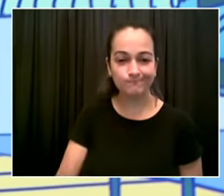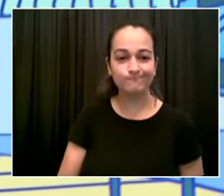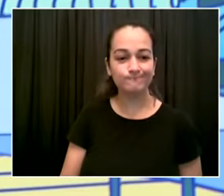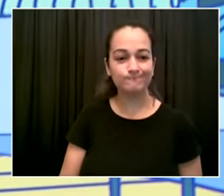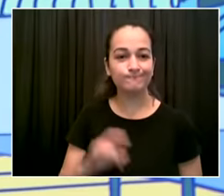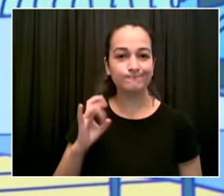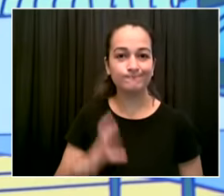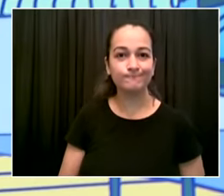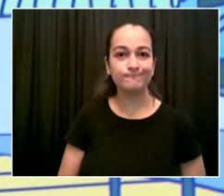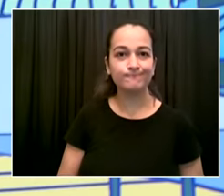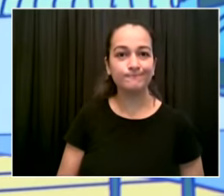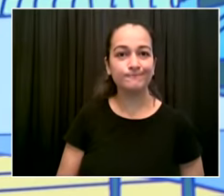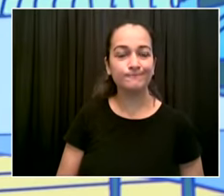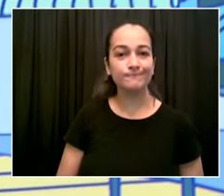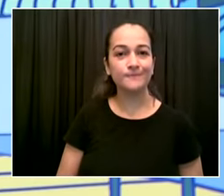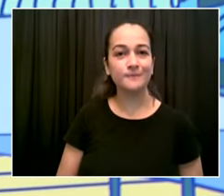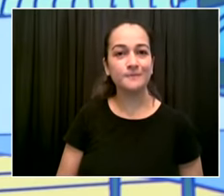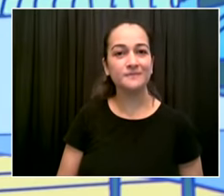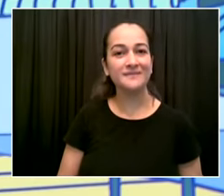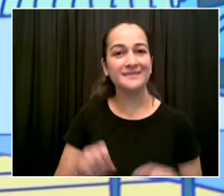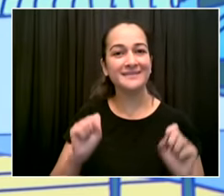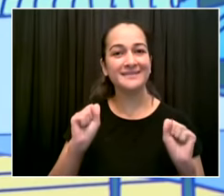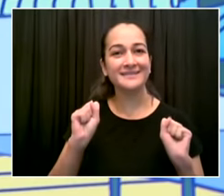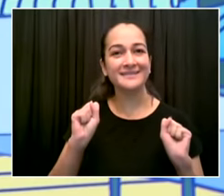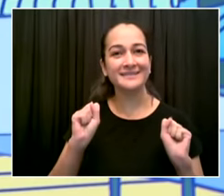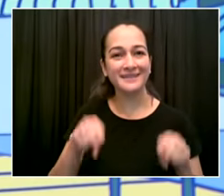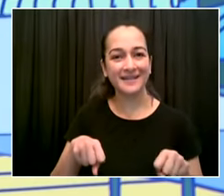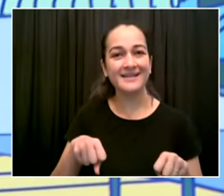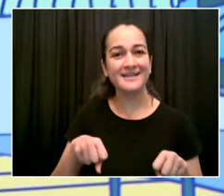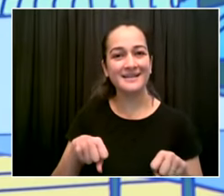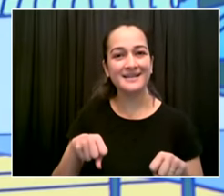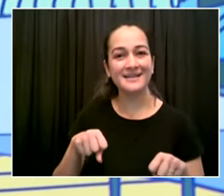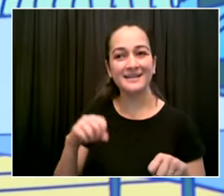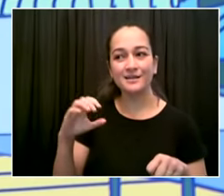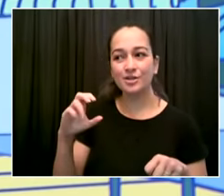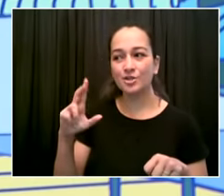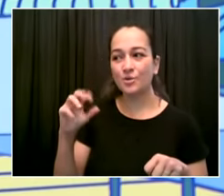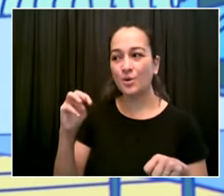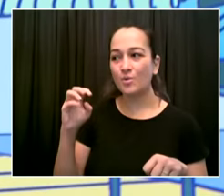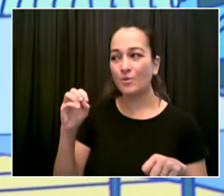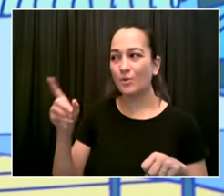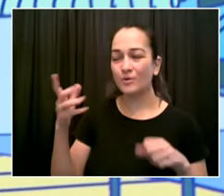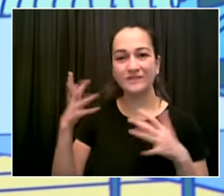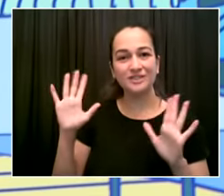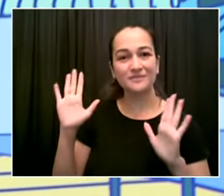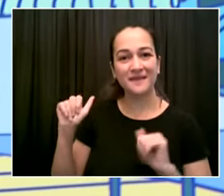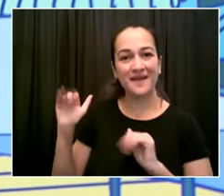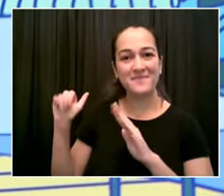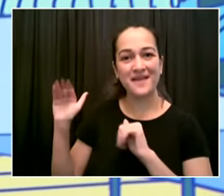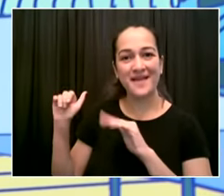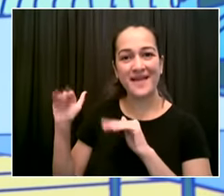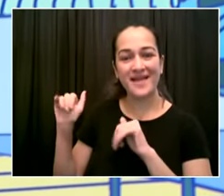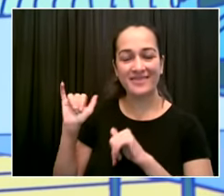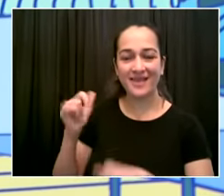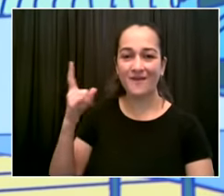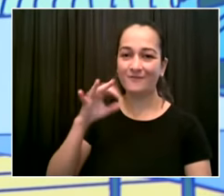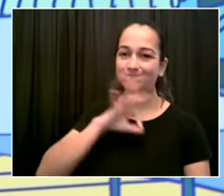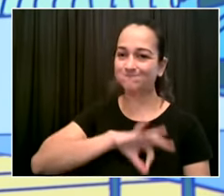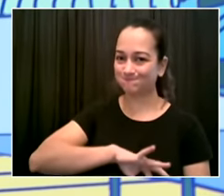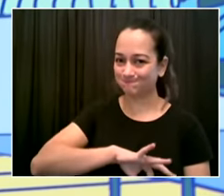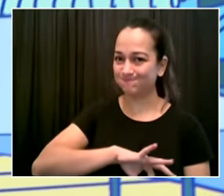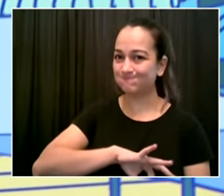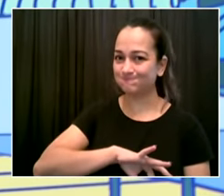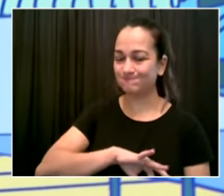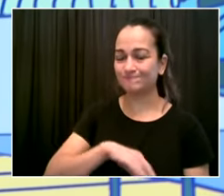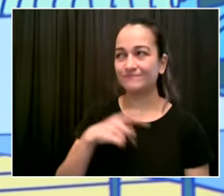put andrew cuomo behind us and uh start having a more respectful collegial